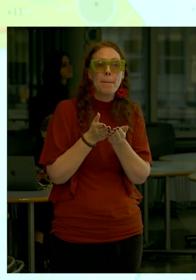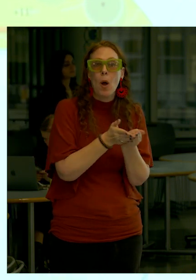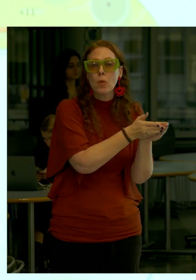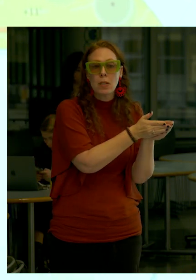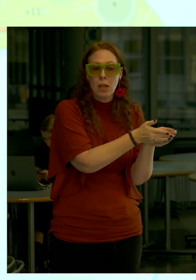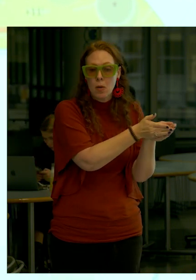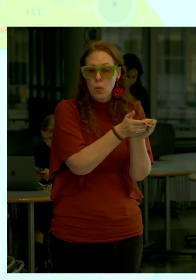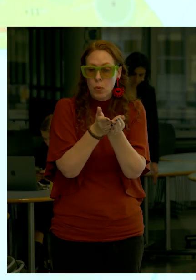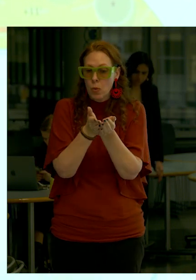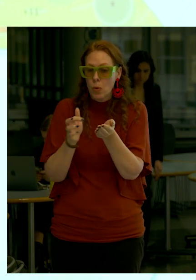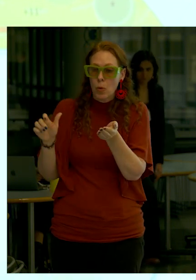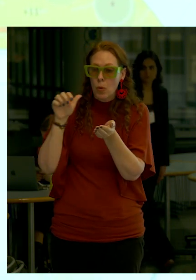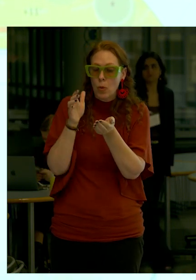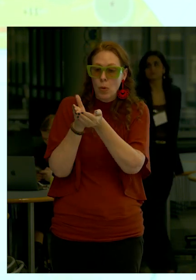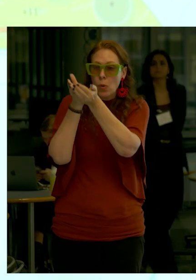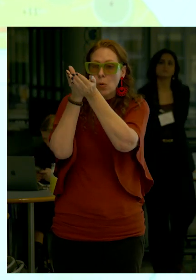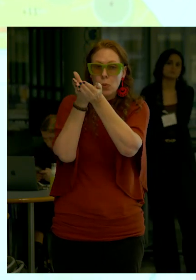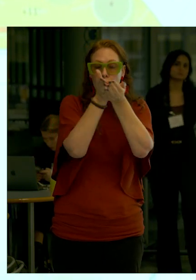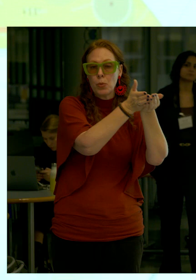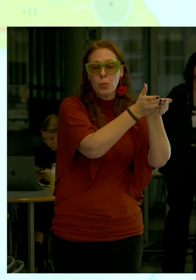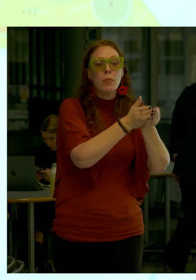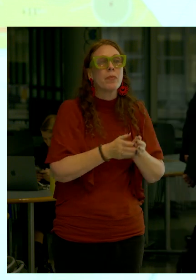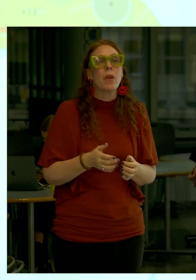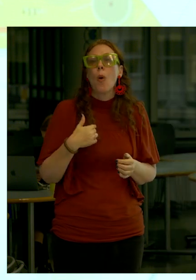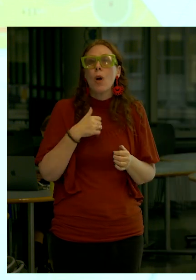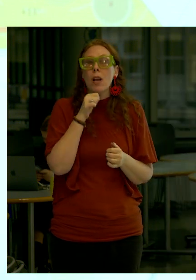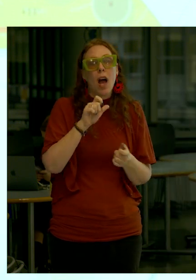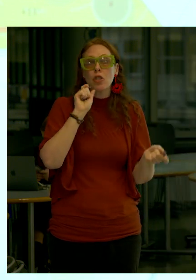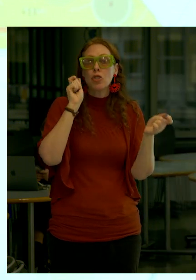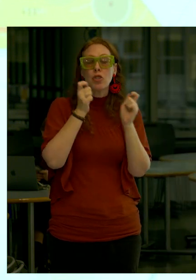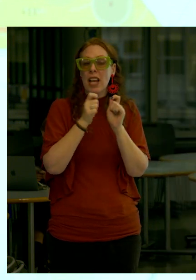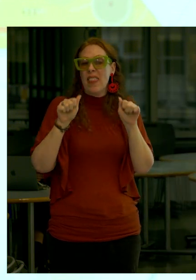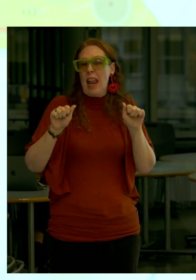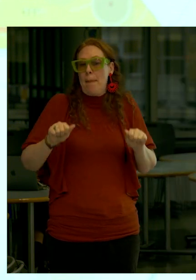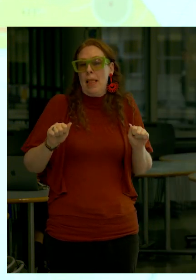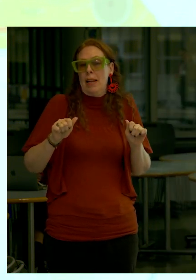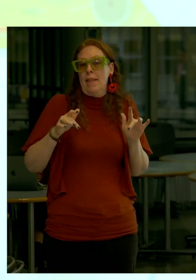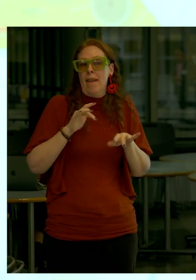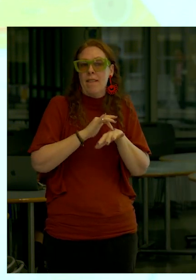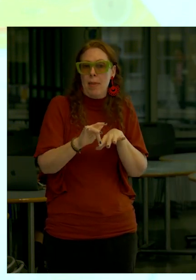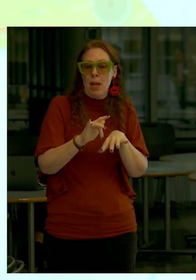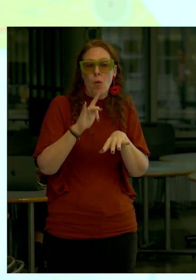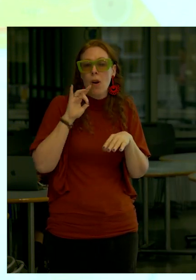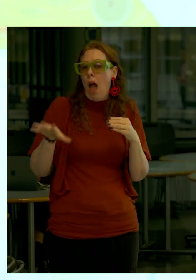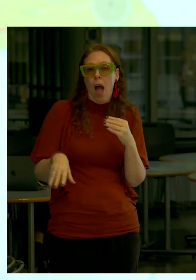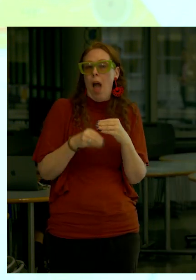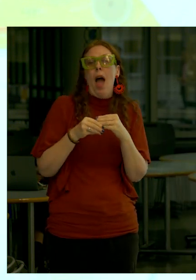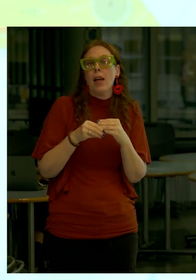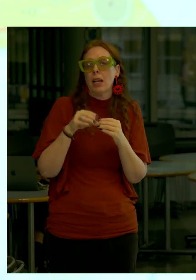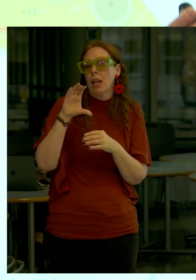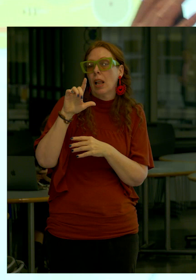coming up close to the bulkheads of the authority's property We're not changing that ability, but we are not installing cleats and,